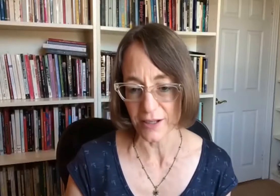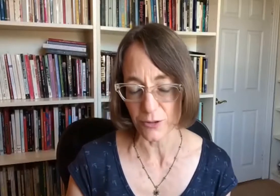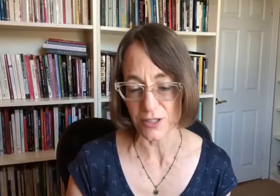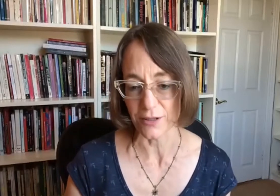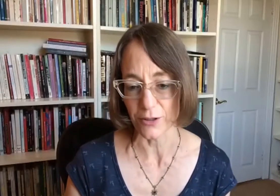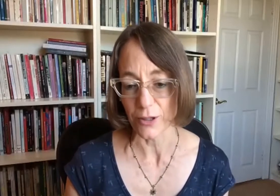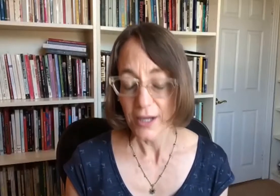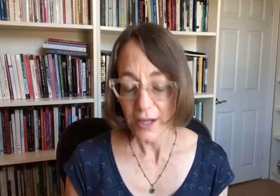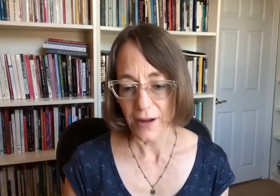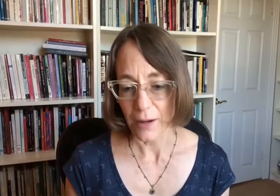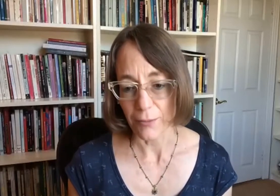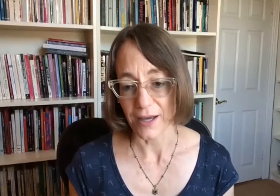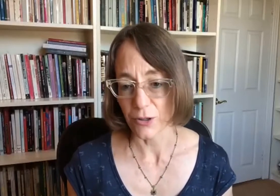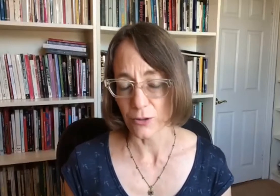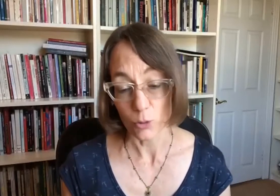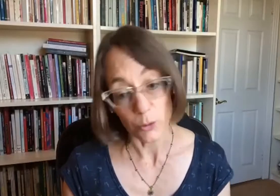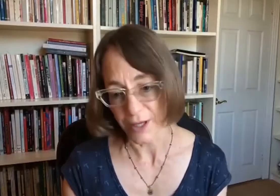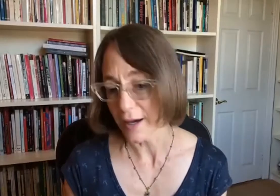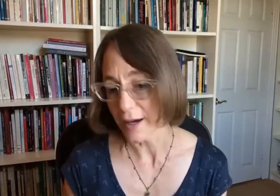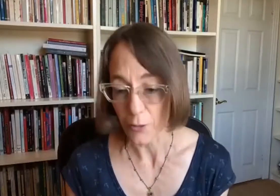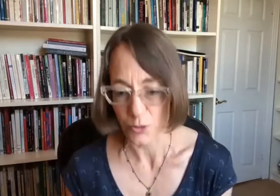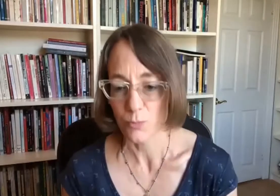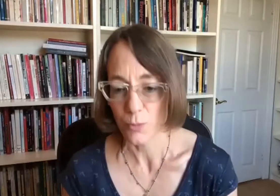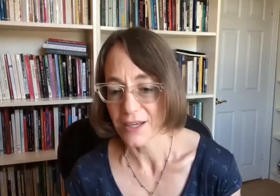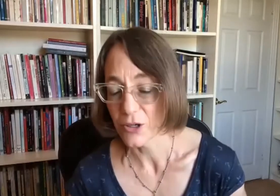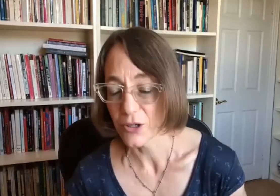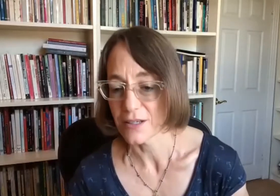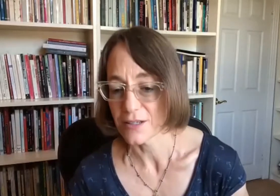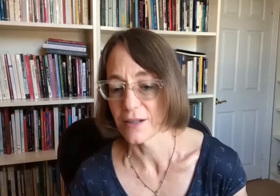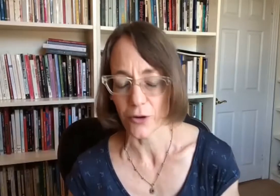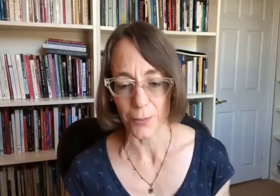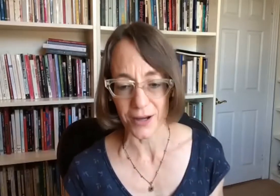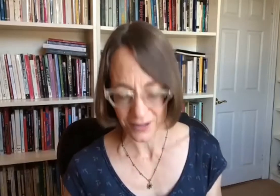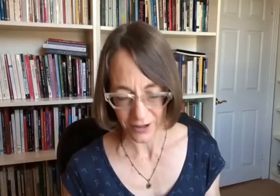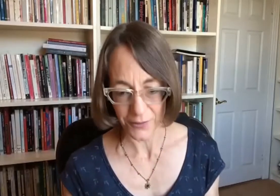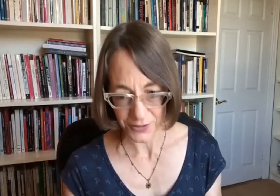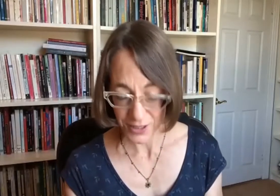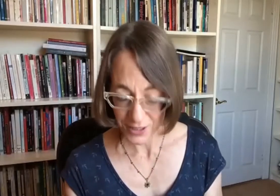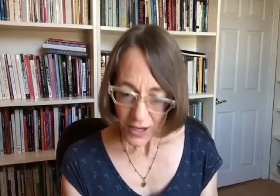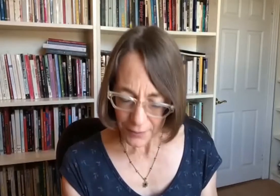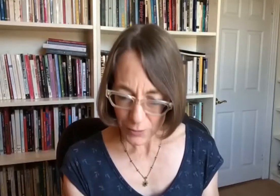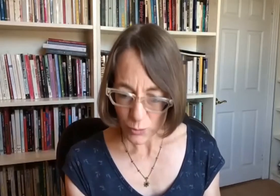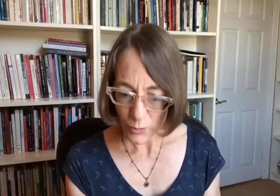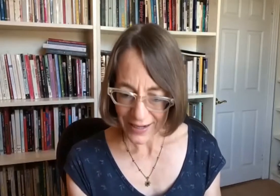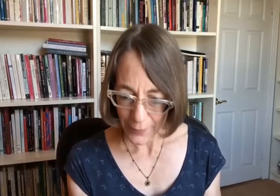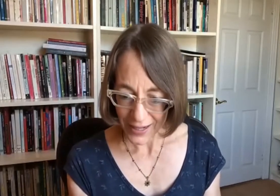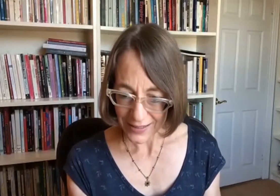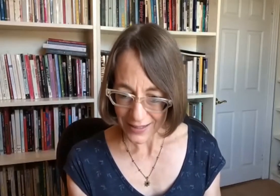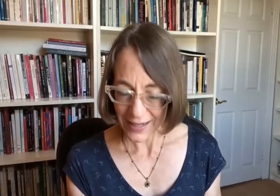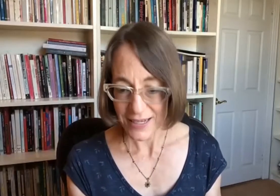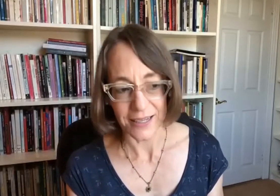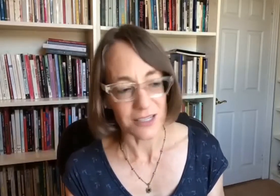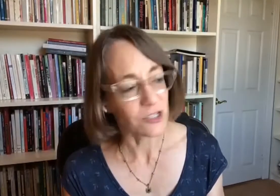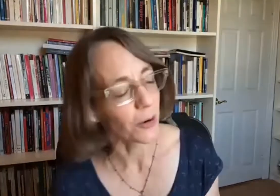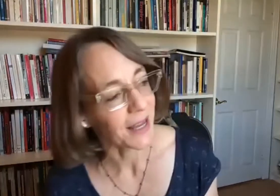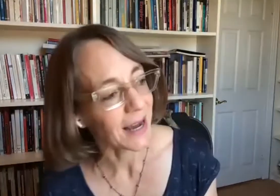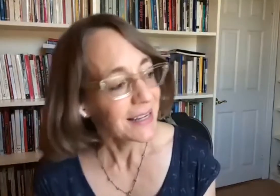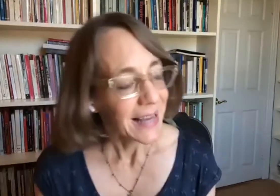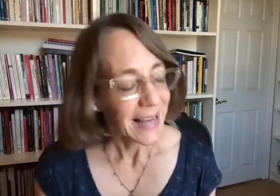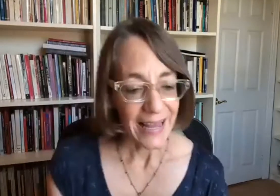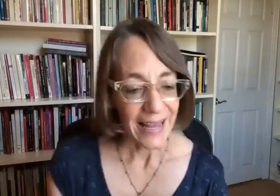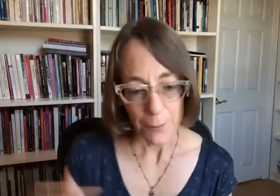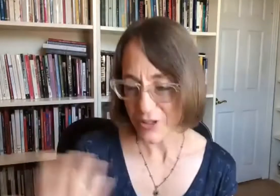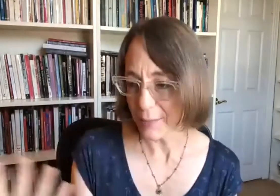was before or happened before the genocide of huge populations